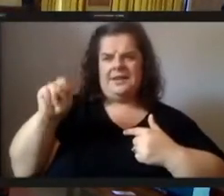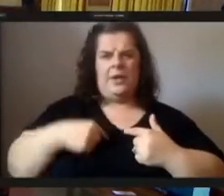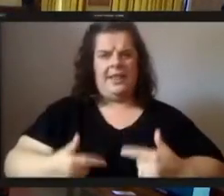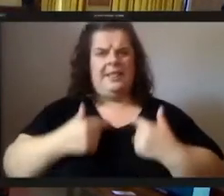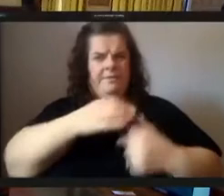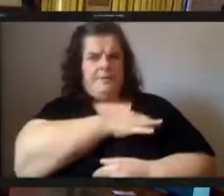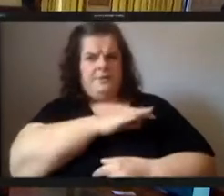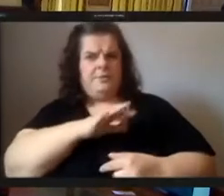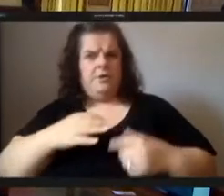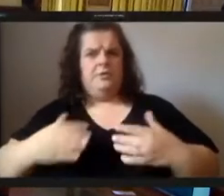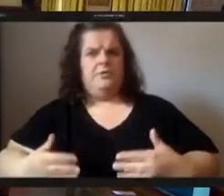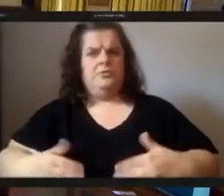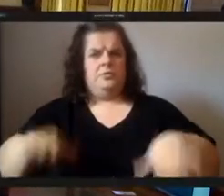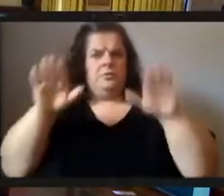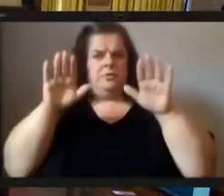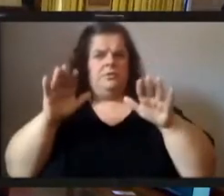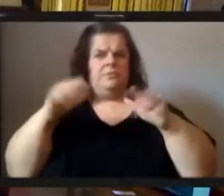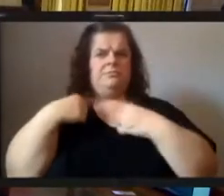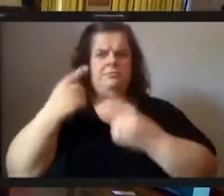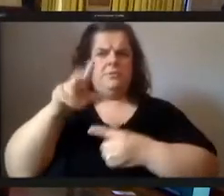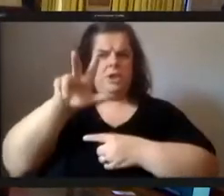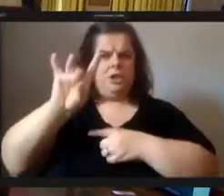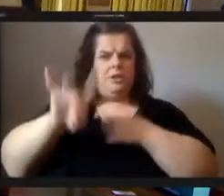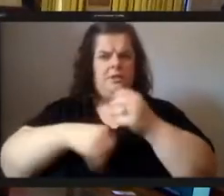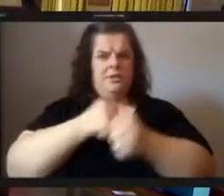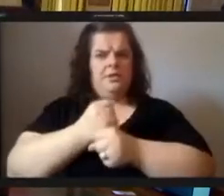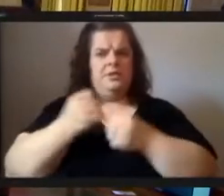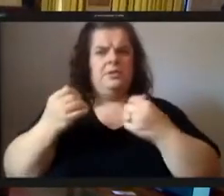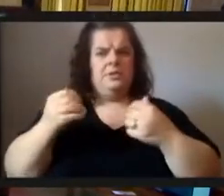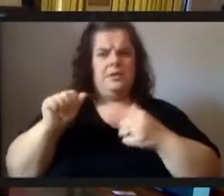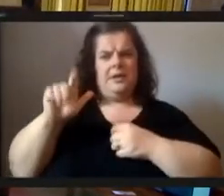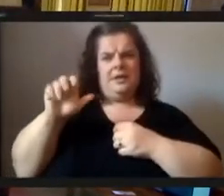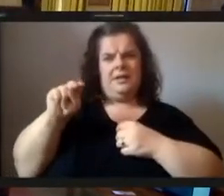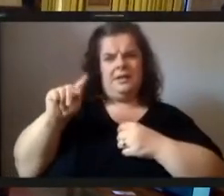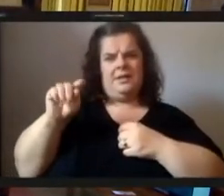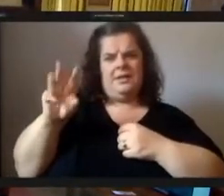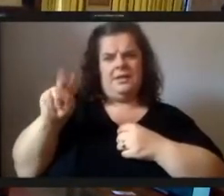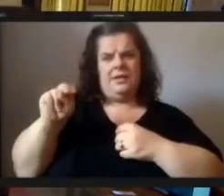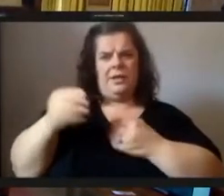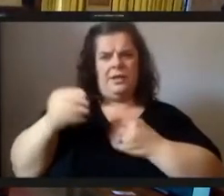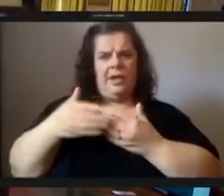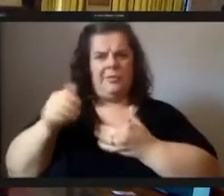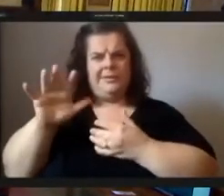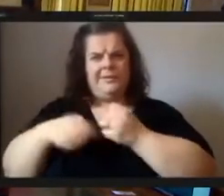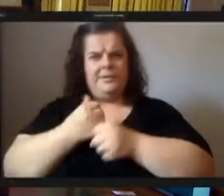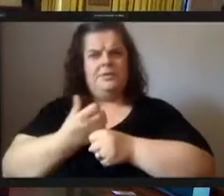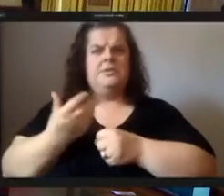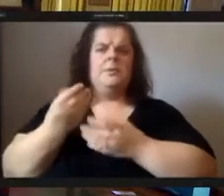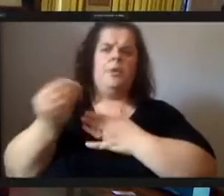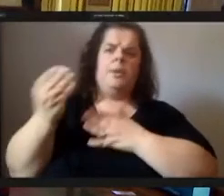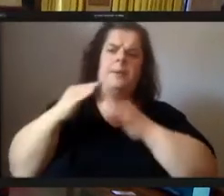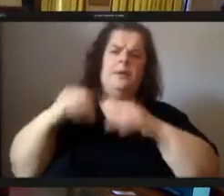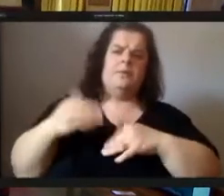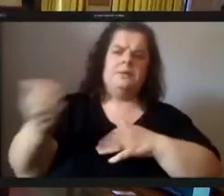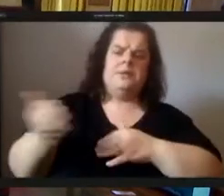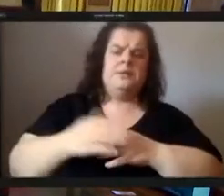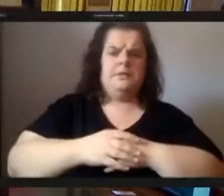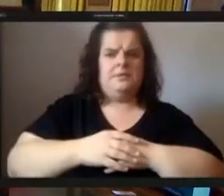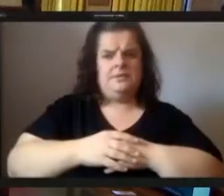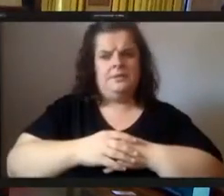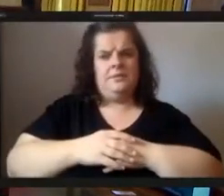life for 38 years now and i've been in allen town almost five years i bought my house standard um